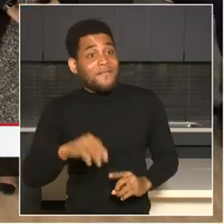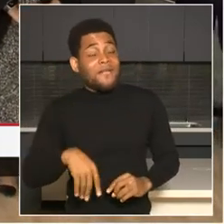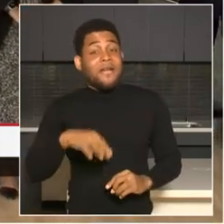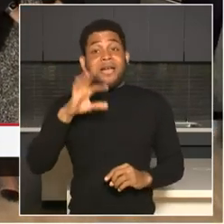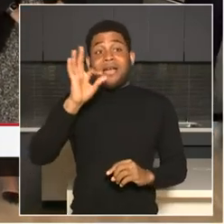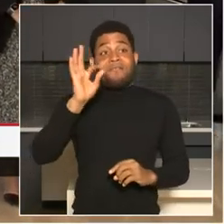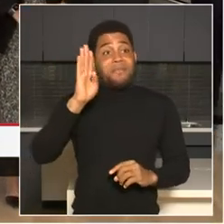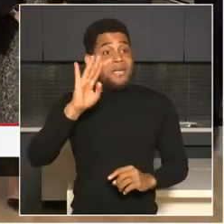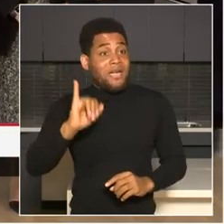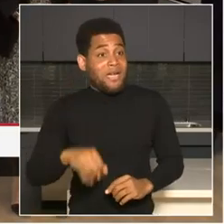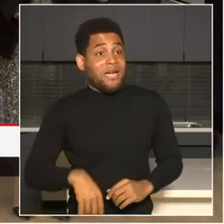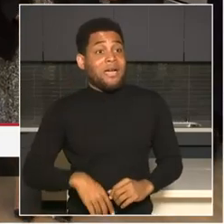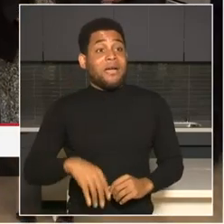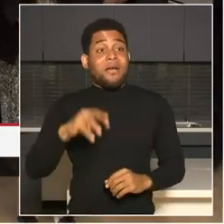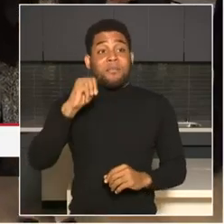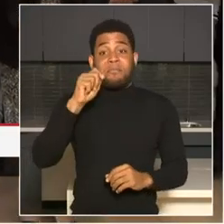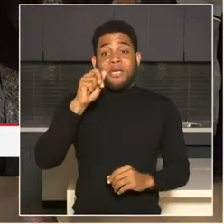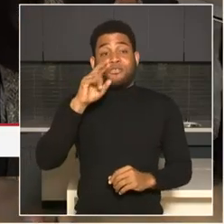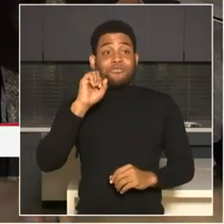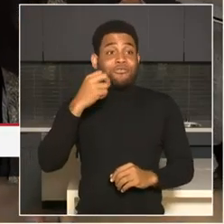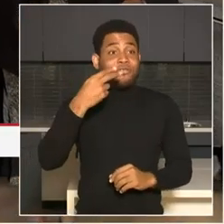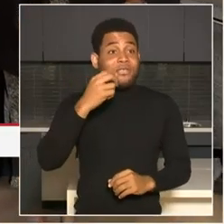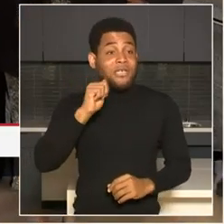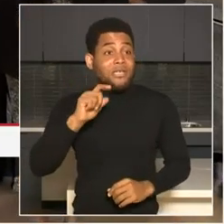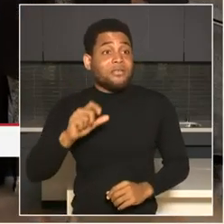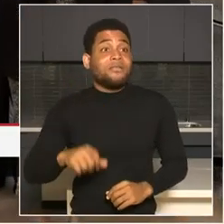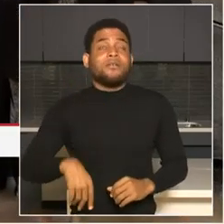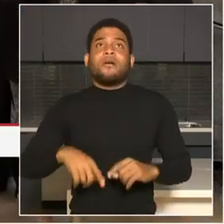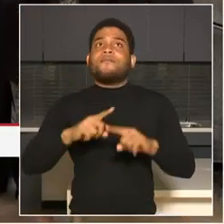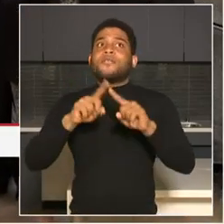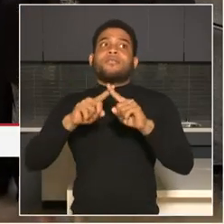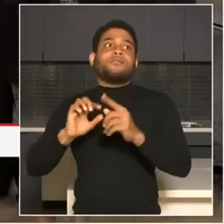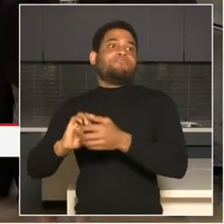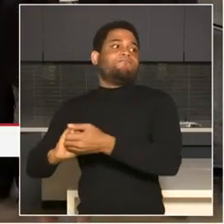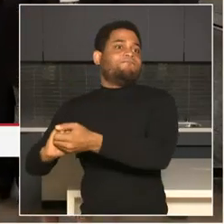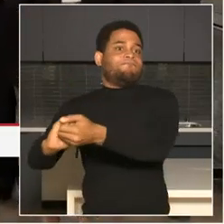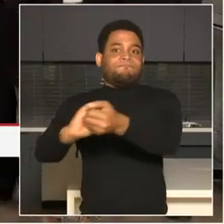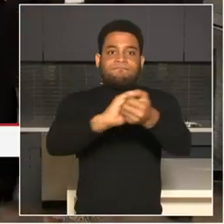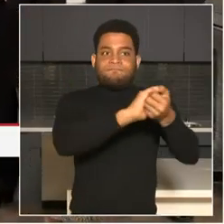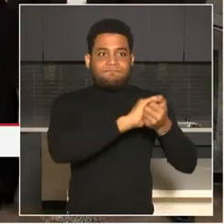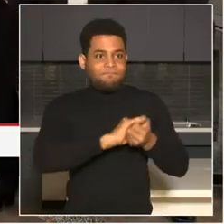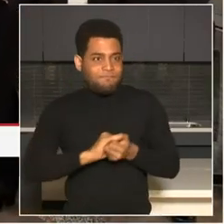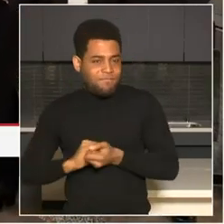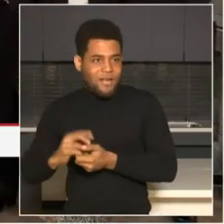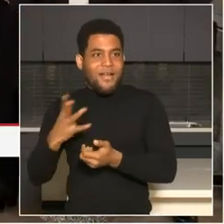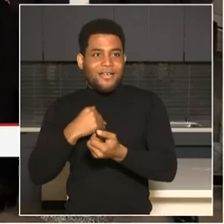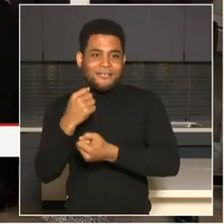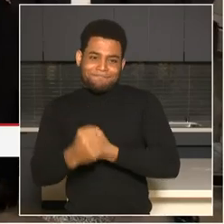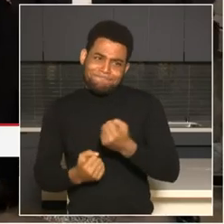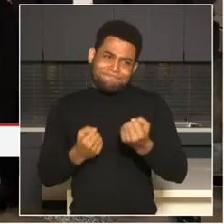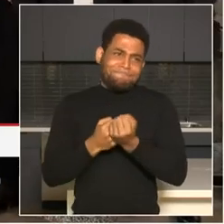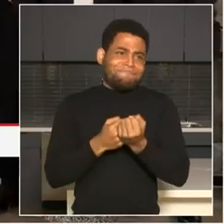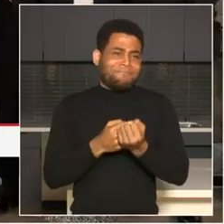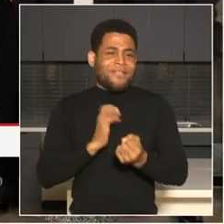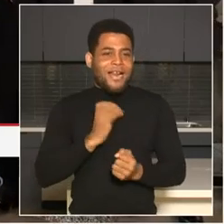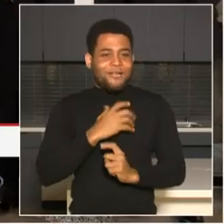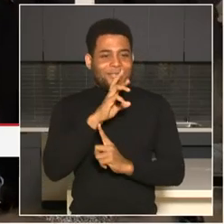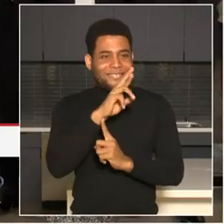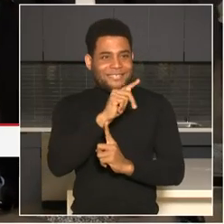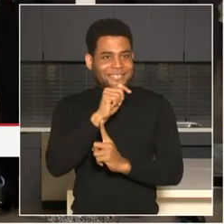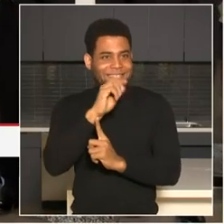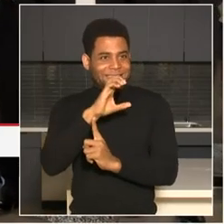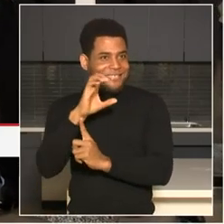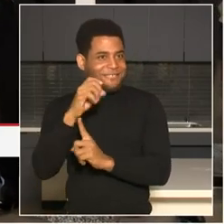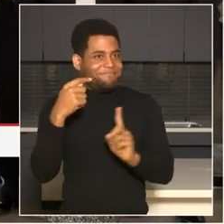every day operationally throughout the District of Columbia and who will also be supporting our real-time crime center. Additionally, D.C.